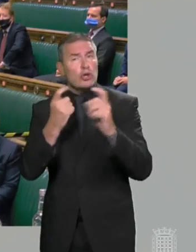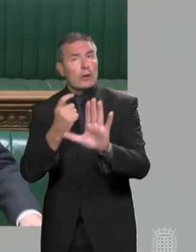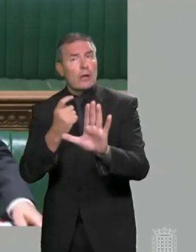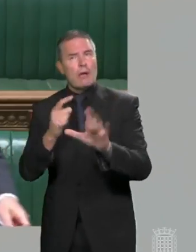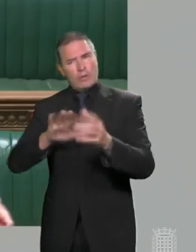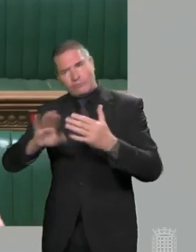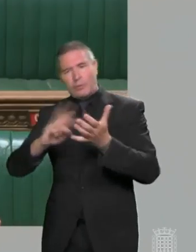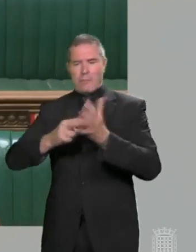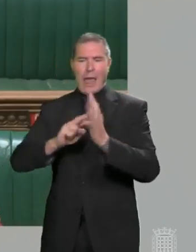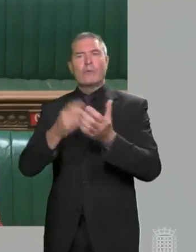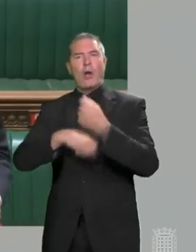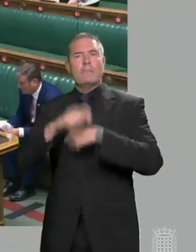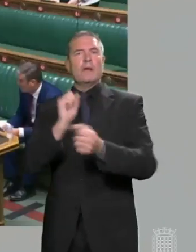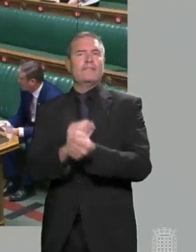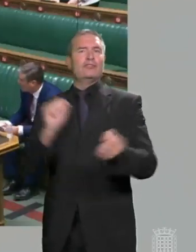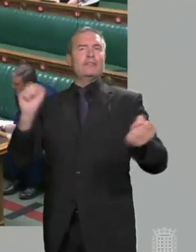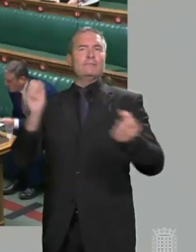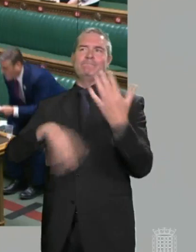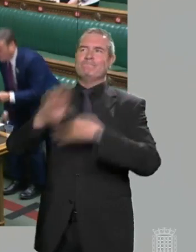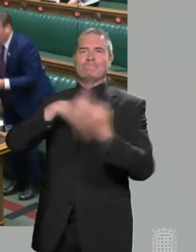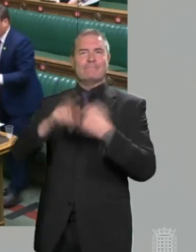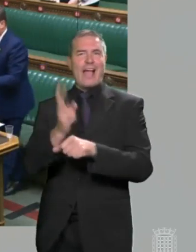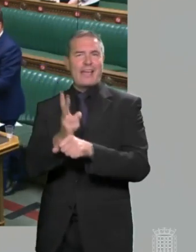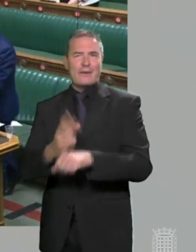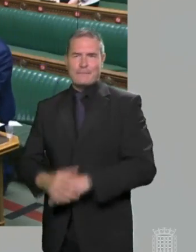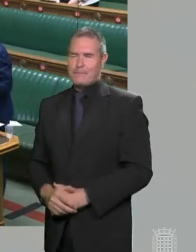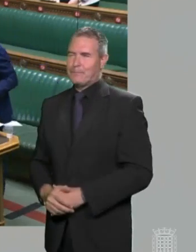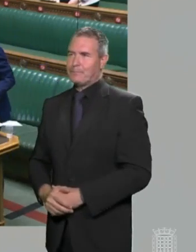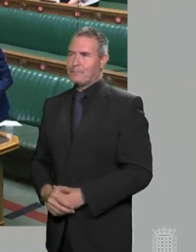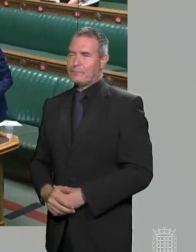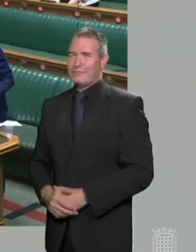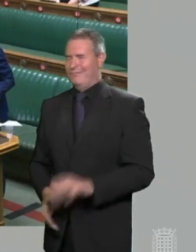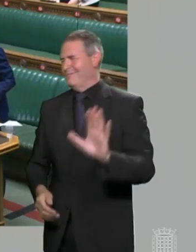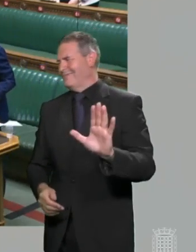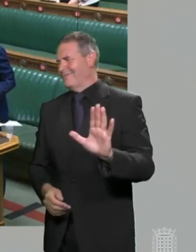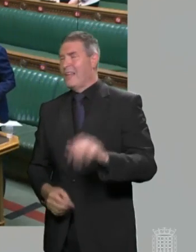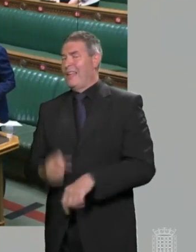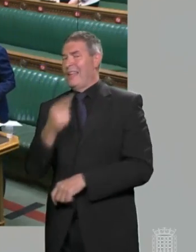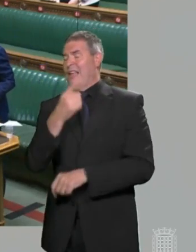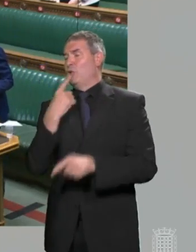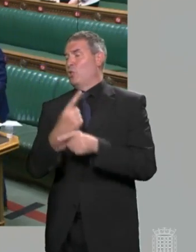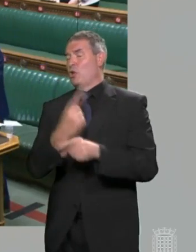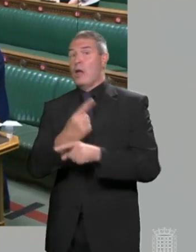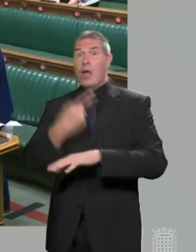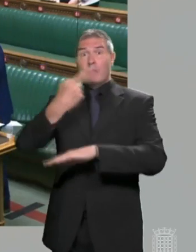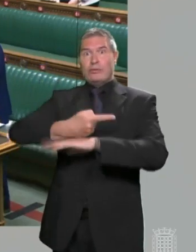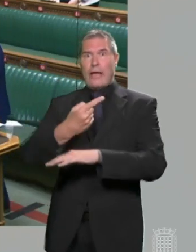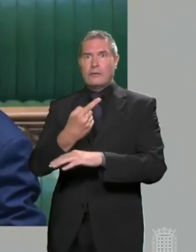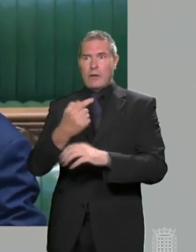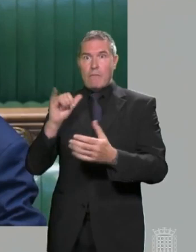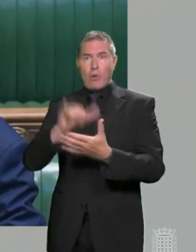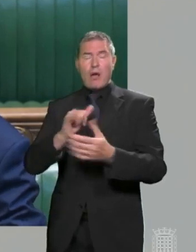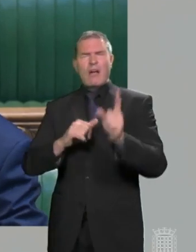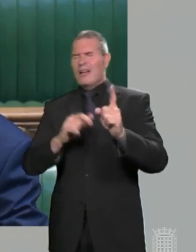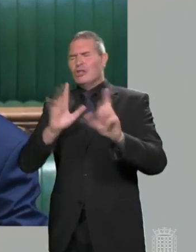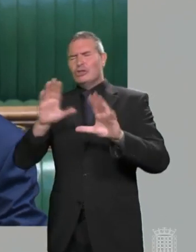road map to freedom, Mr Speaker. Mr Speaker, if the Prime Minister put as much effort into protecting our borders as he does coming up with